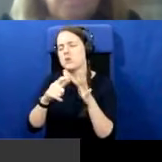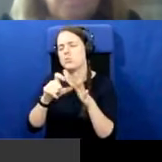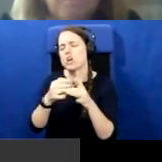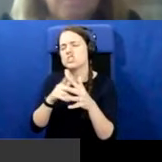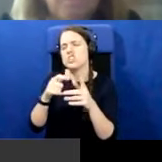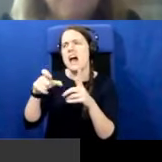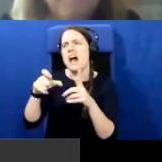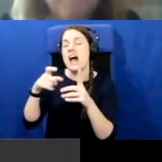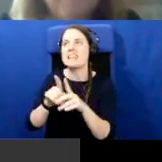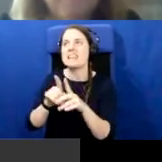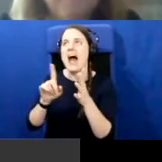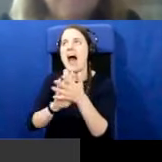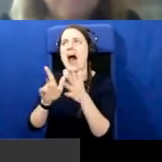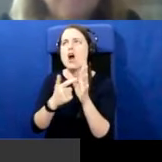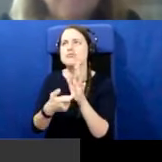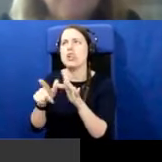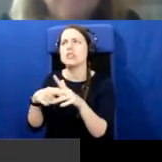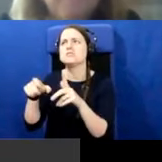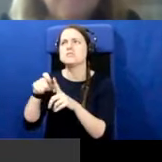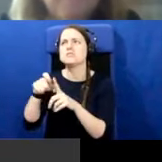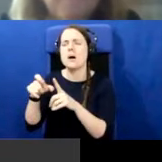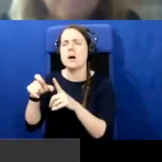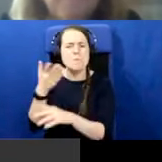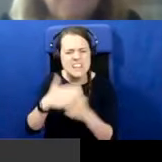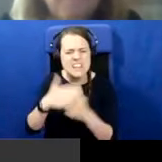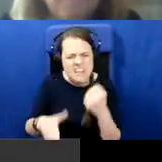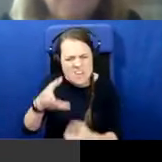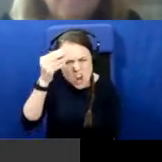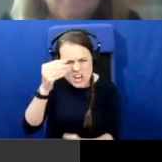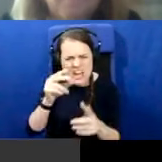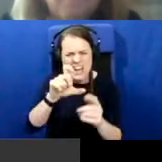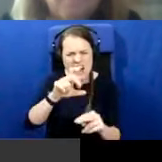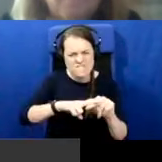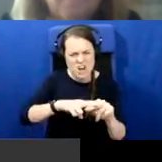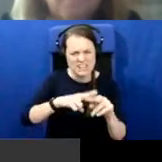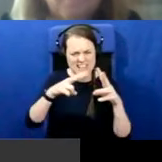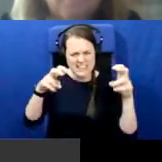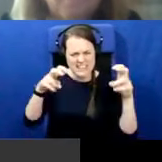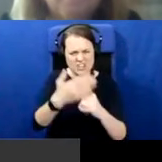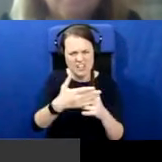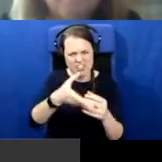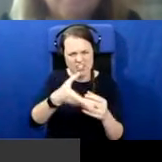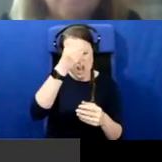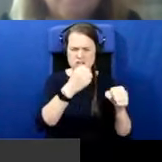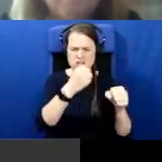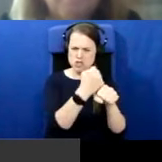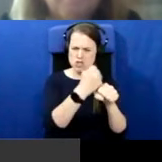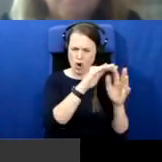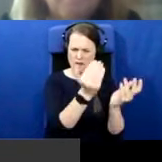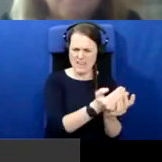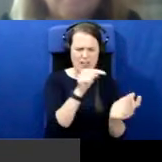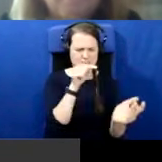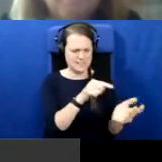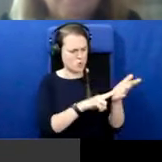And they don't seem to learn anything about Carrick-Fergus Castle until they do geography and learn about Norman settlements. And then they're kind of gone behind.